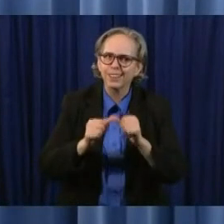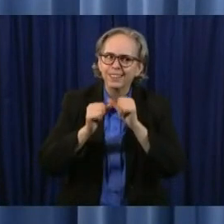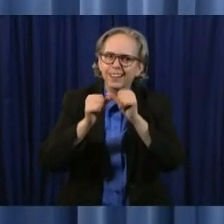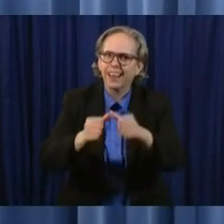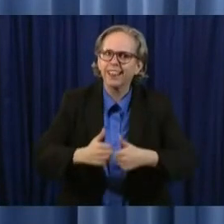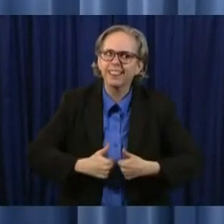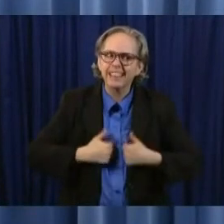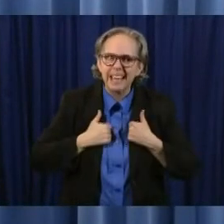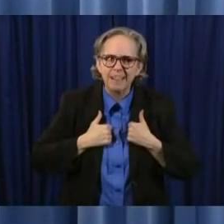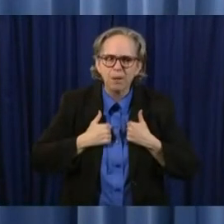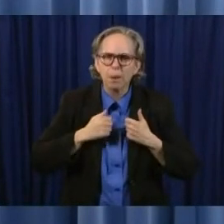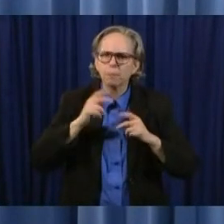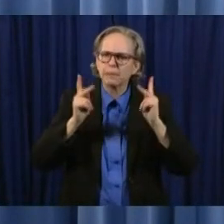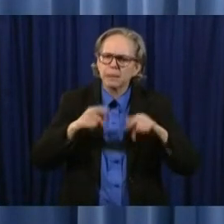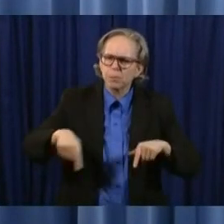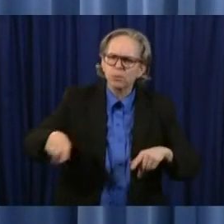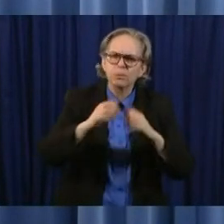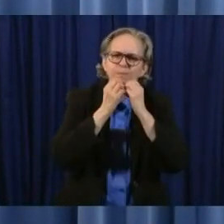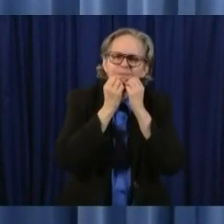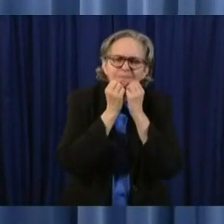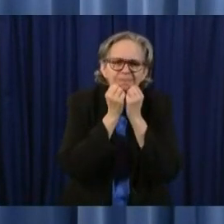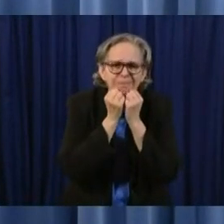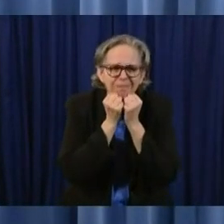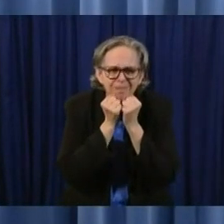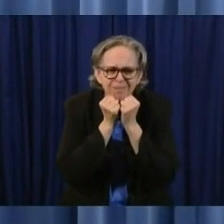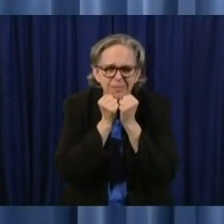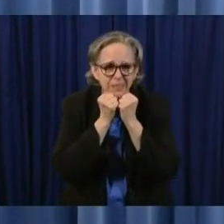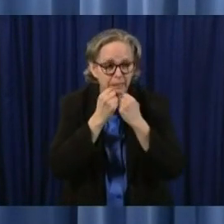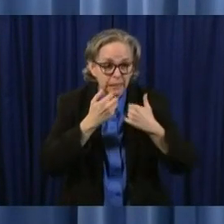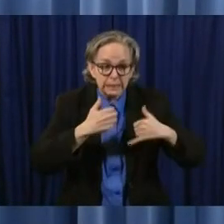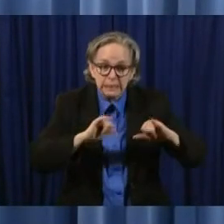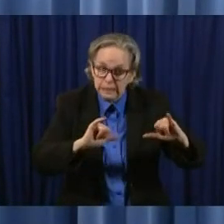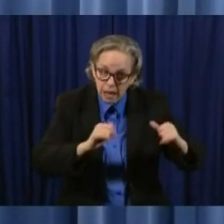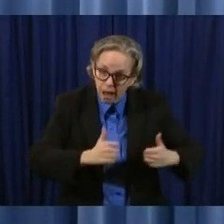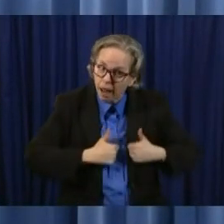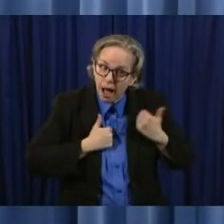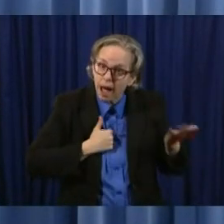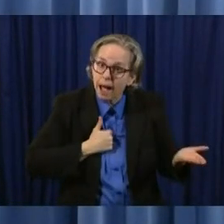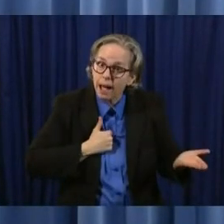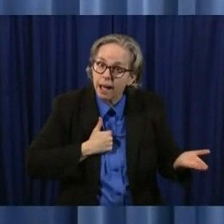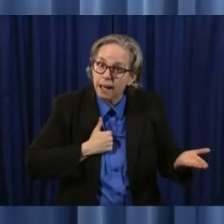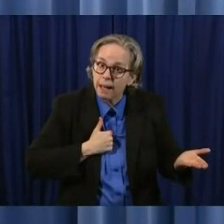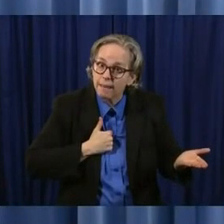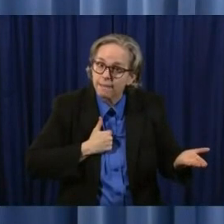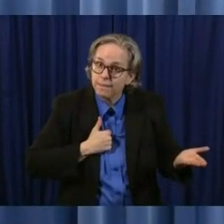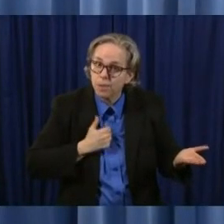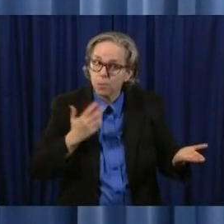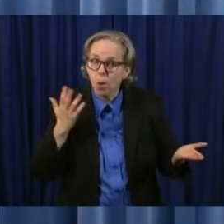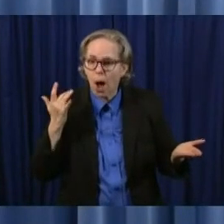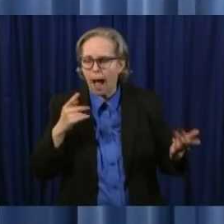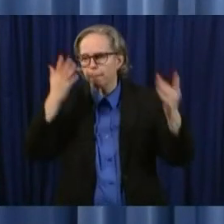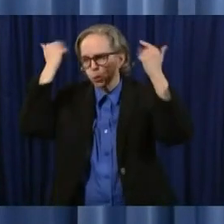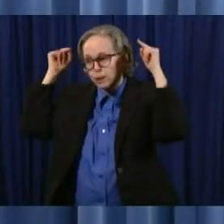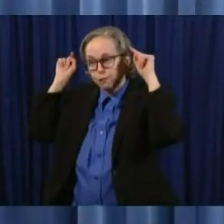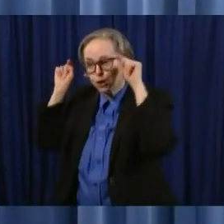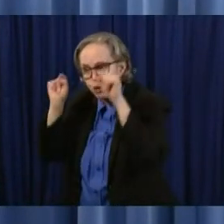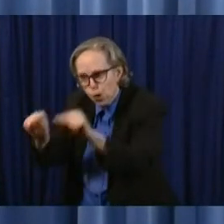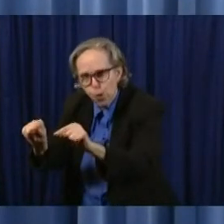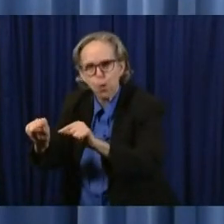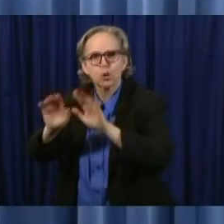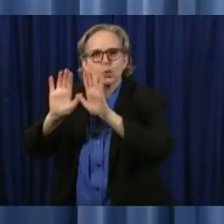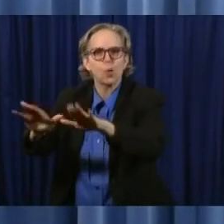valuable they will be here they will be here because of you what you